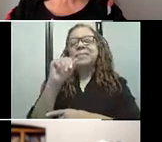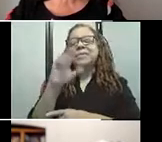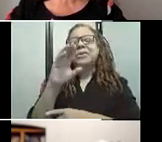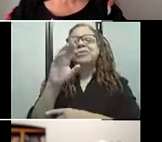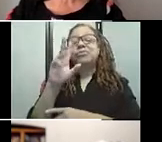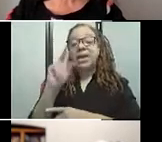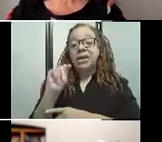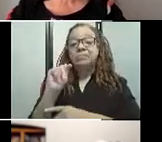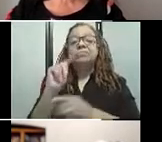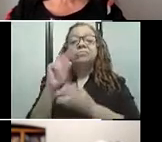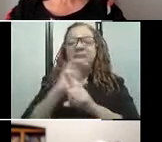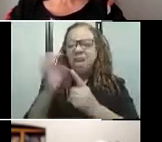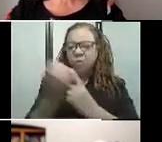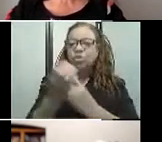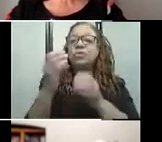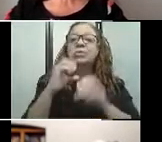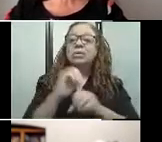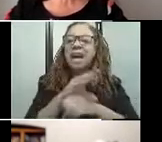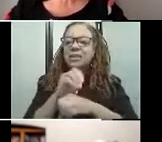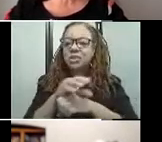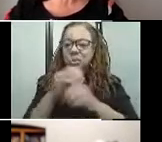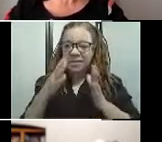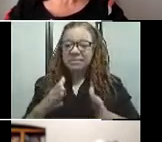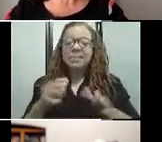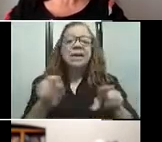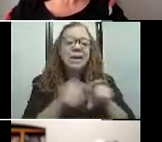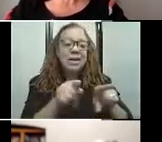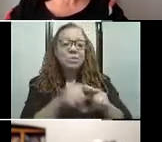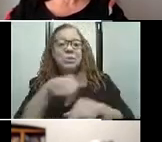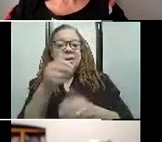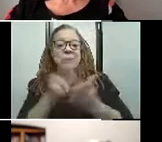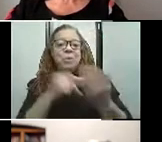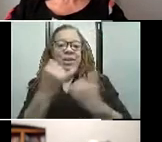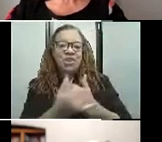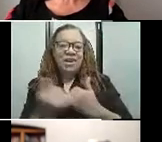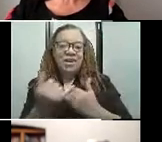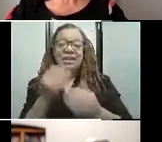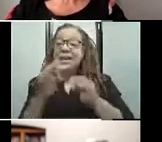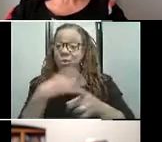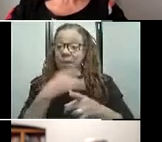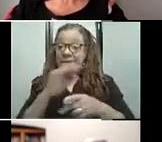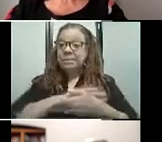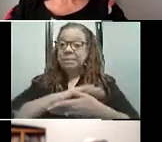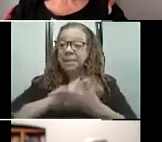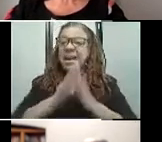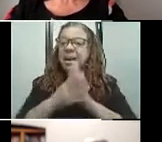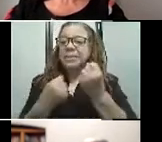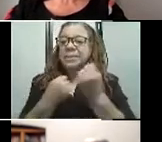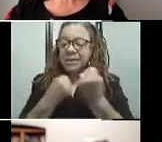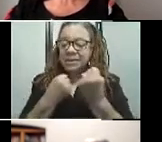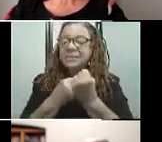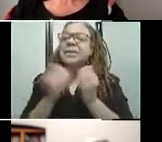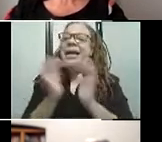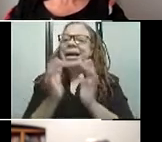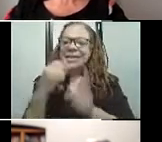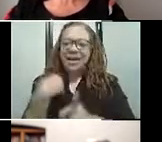Councils, and the Cultural Investment Portfolio Project. If you'd like to become a sponsor, please get in touch with